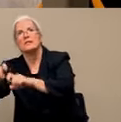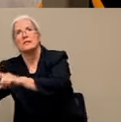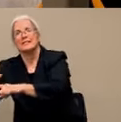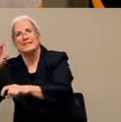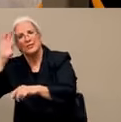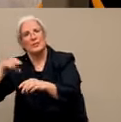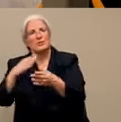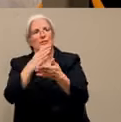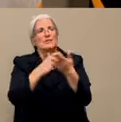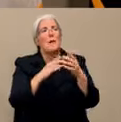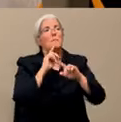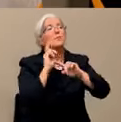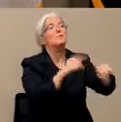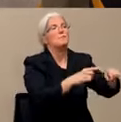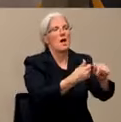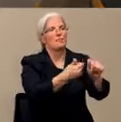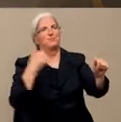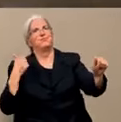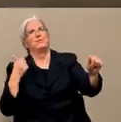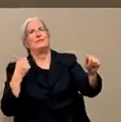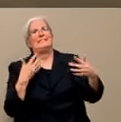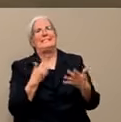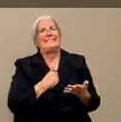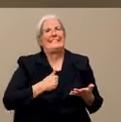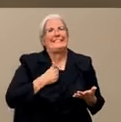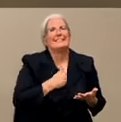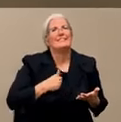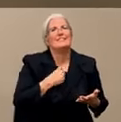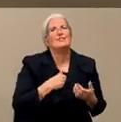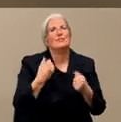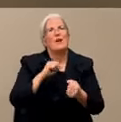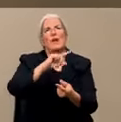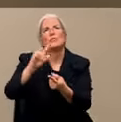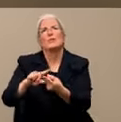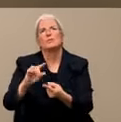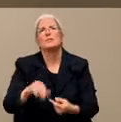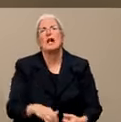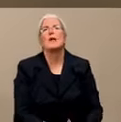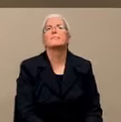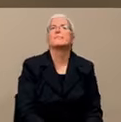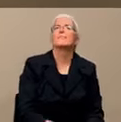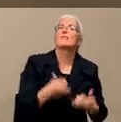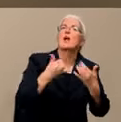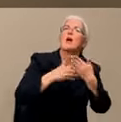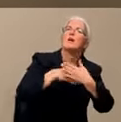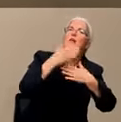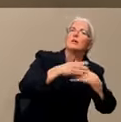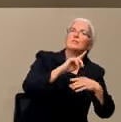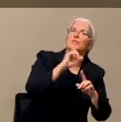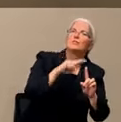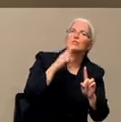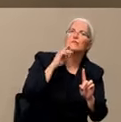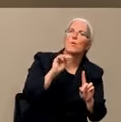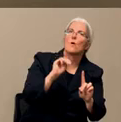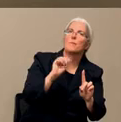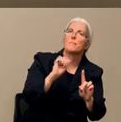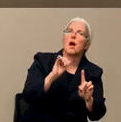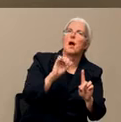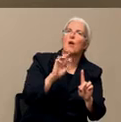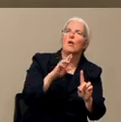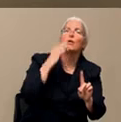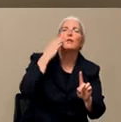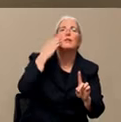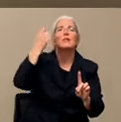Great. Next question for the mayor. Is the Department of Welfare still operating right now? The county